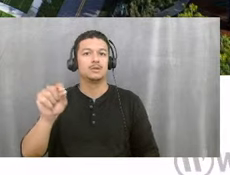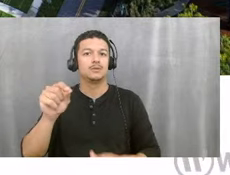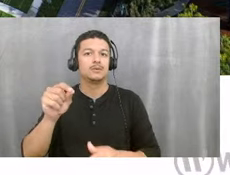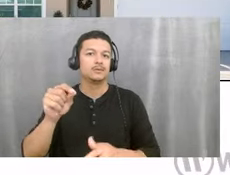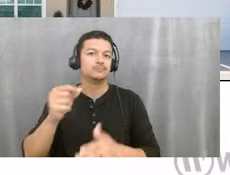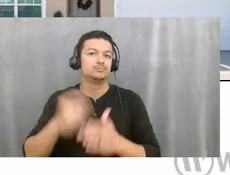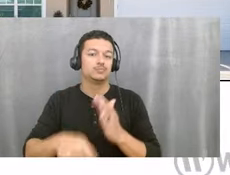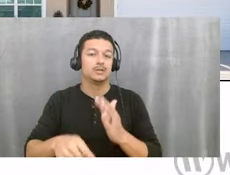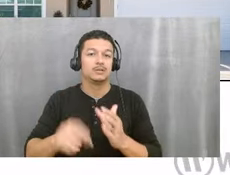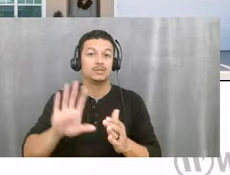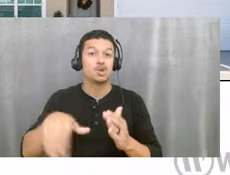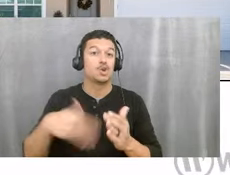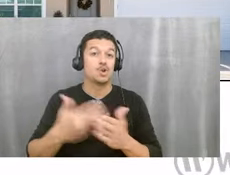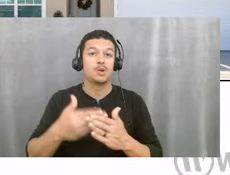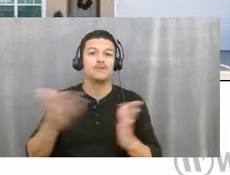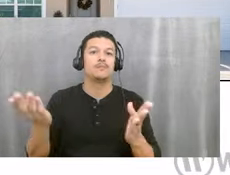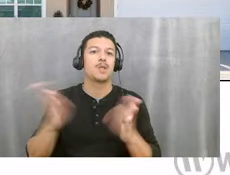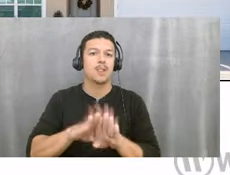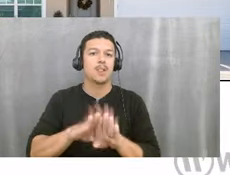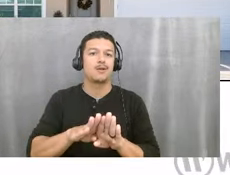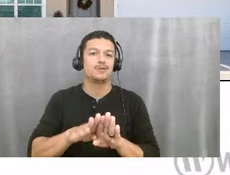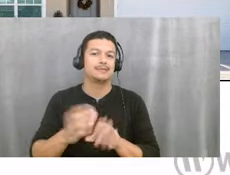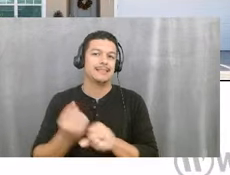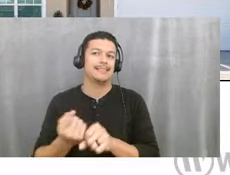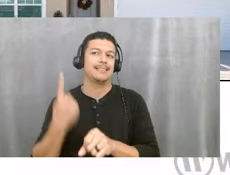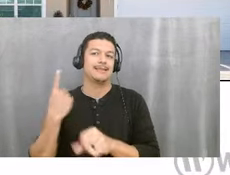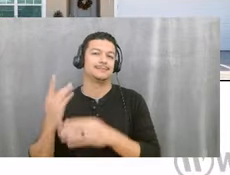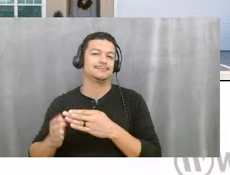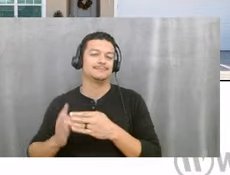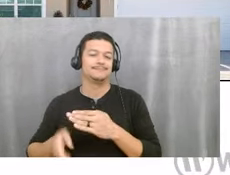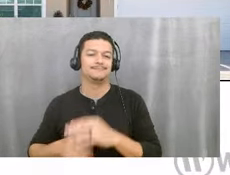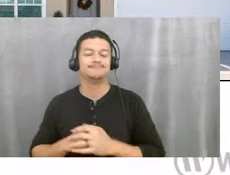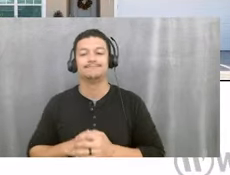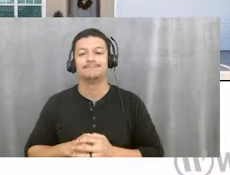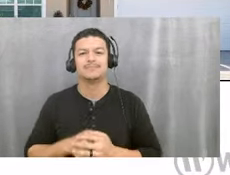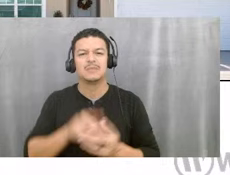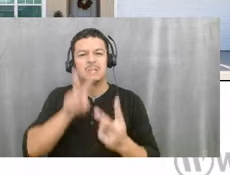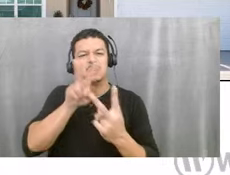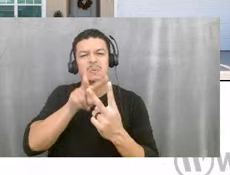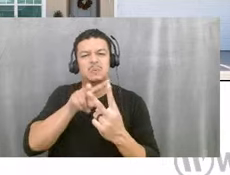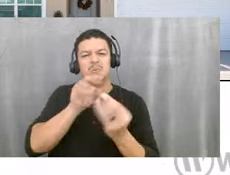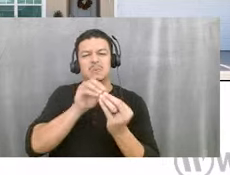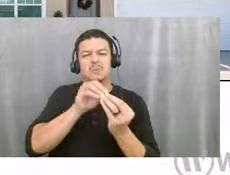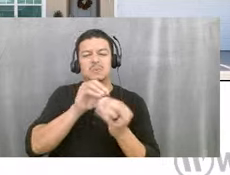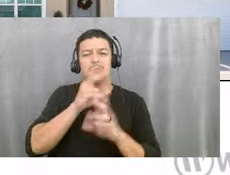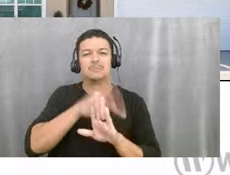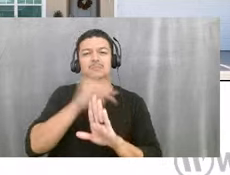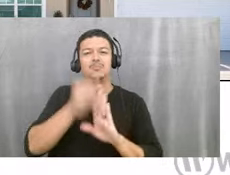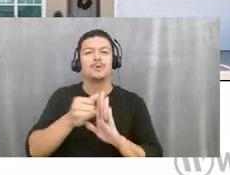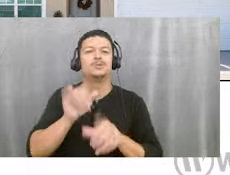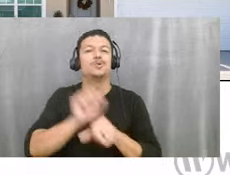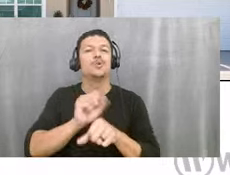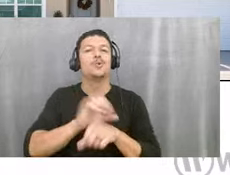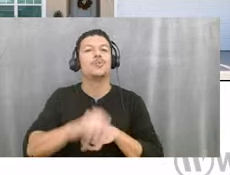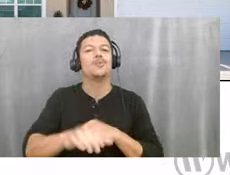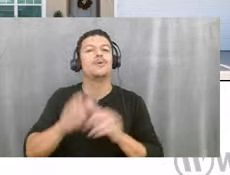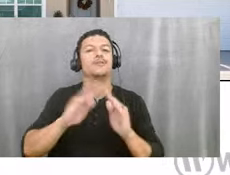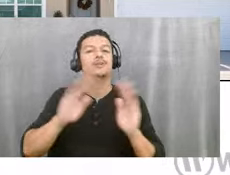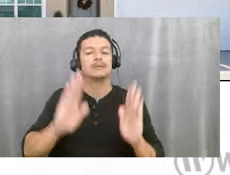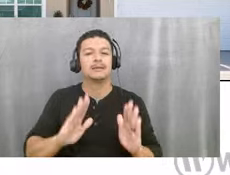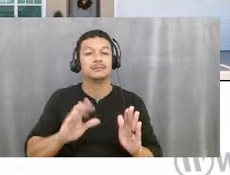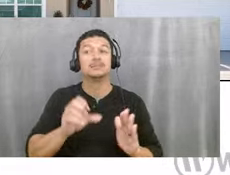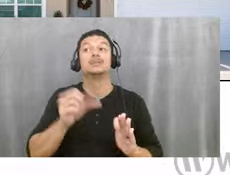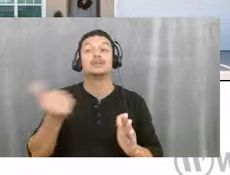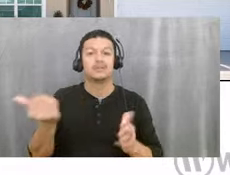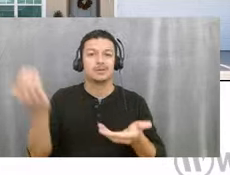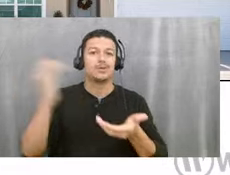year. Two other projects to highlight real quick, there were workforce housing as well. Another partnership with the city of West Palm